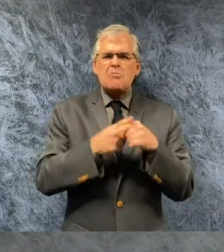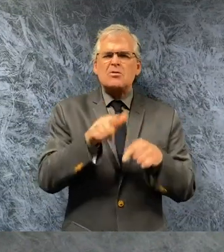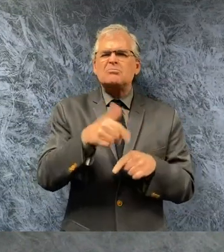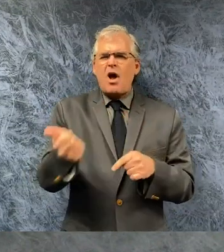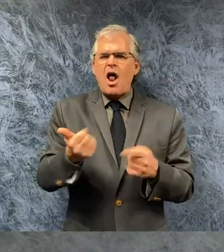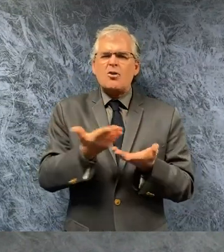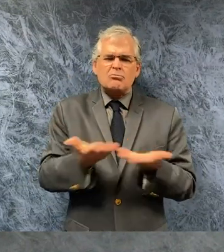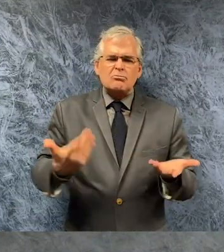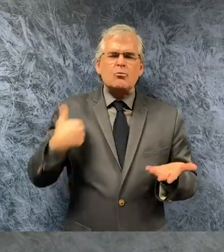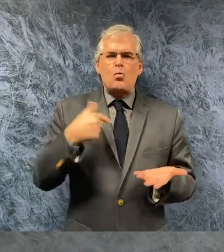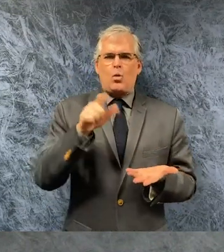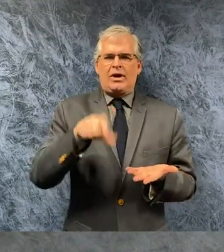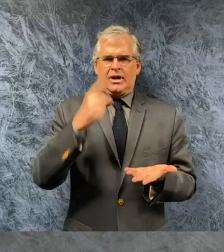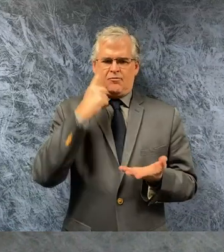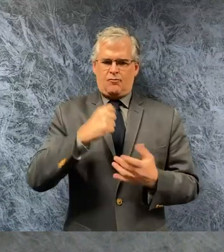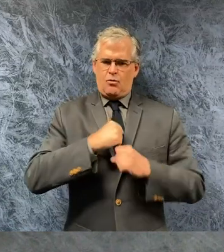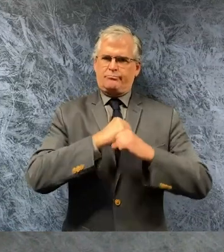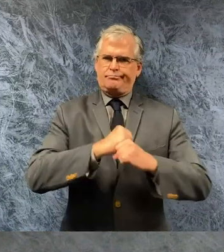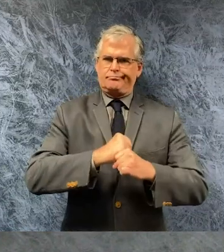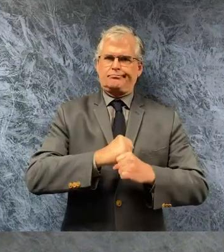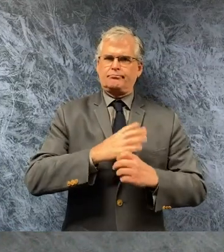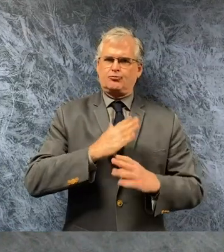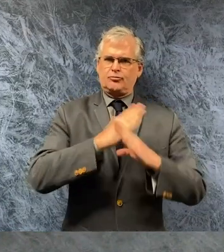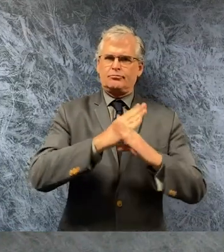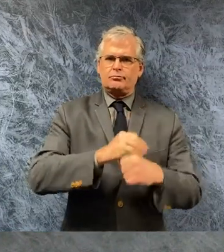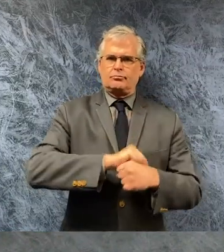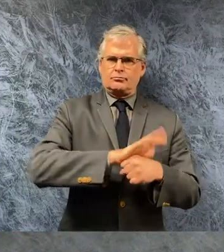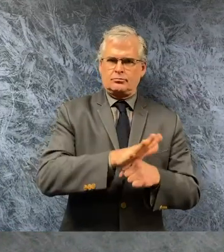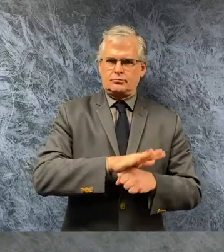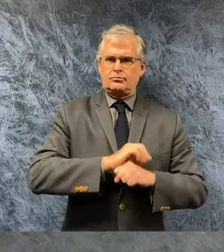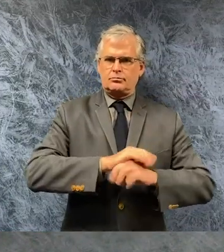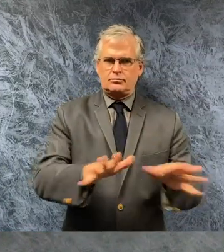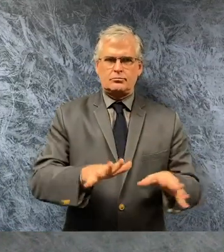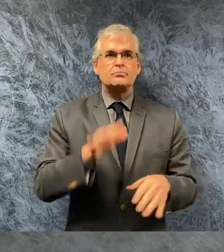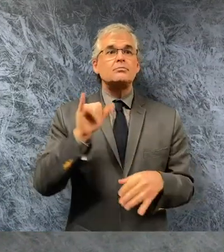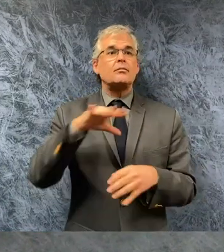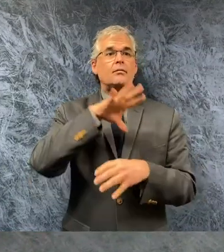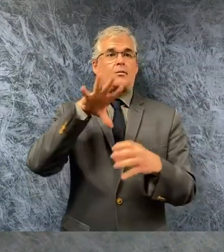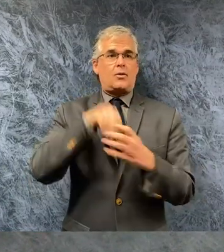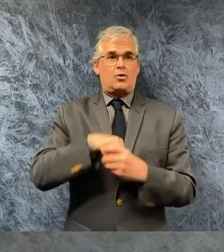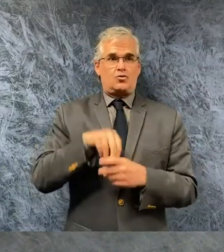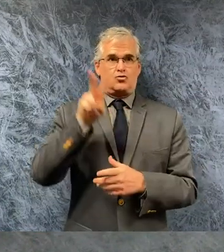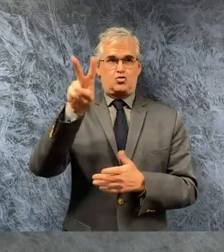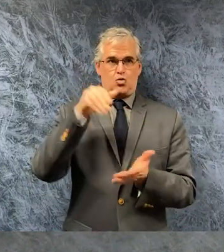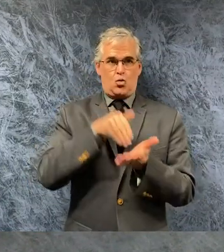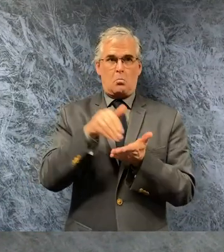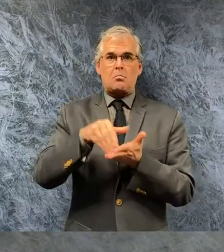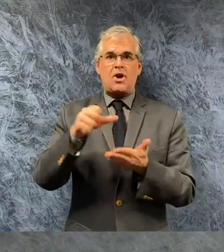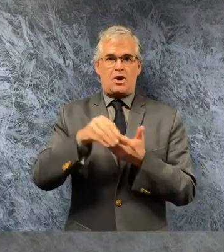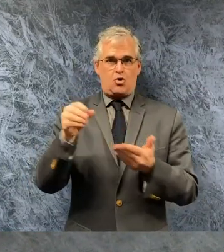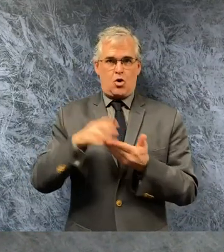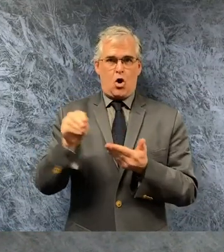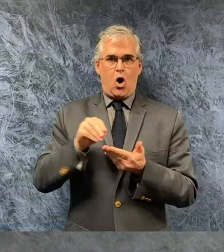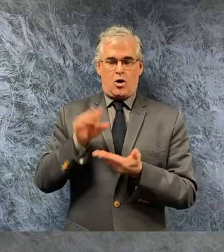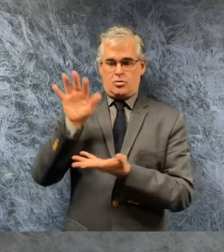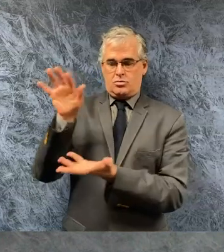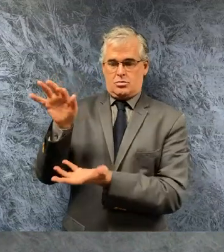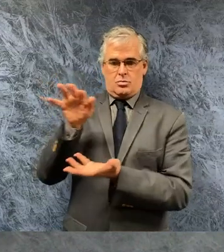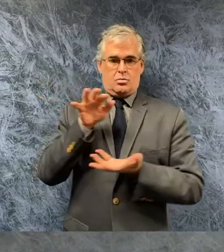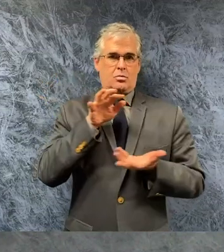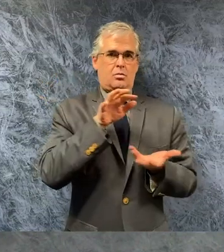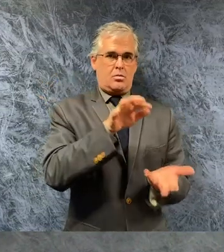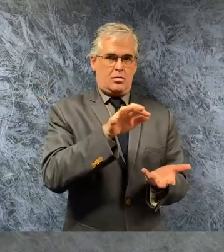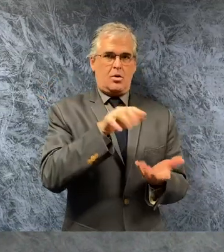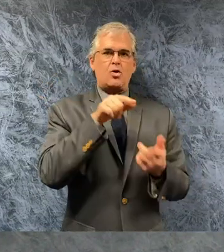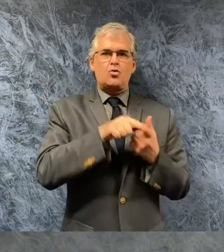the committee also approved releasing two million dollars in settlement funds to united way to help nevadans with rent assistance from the